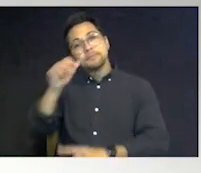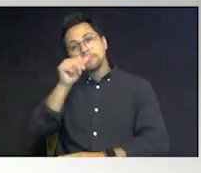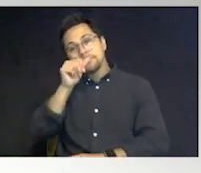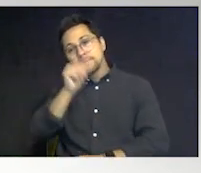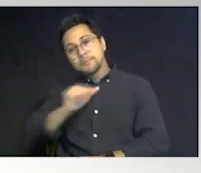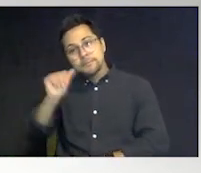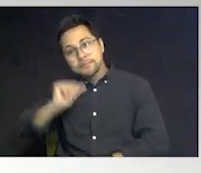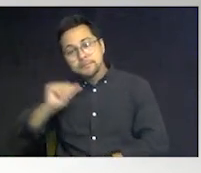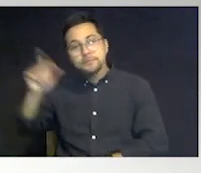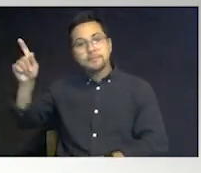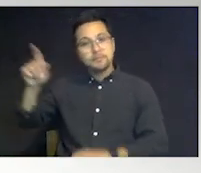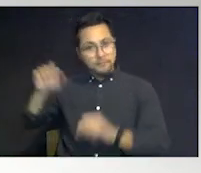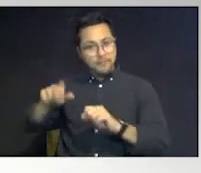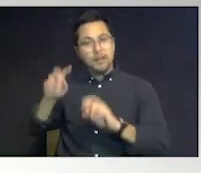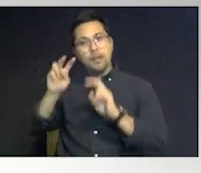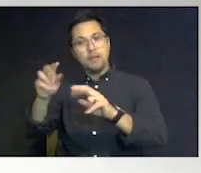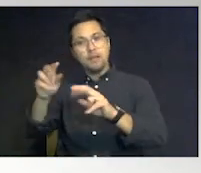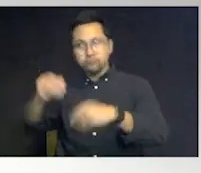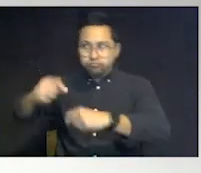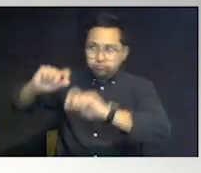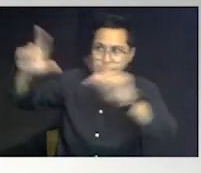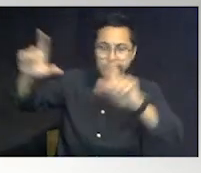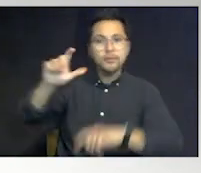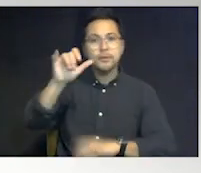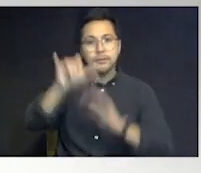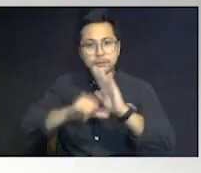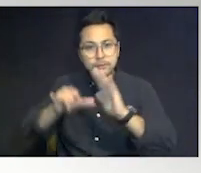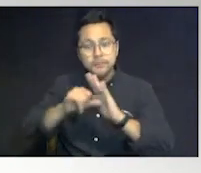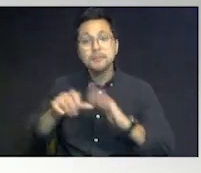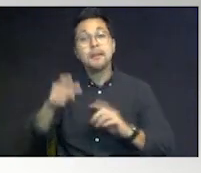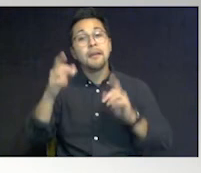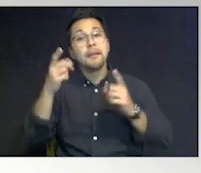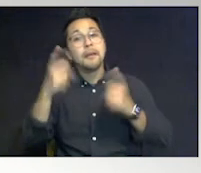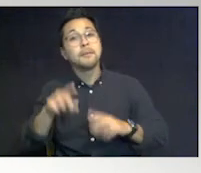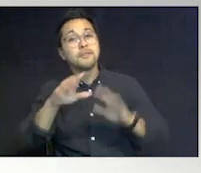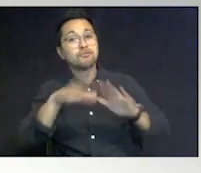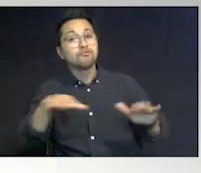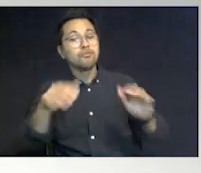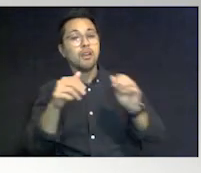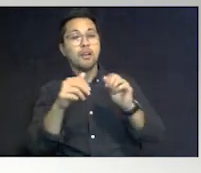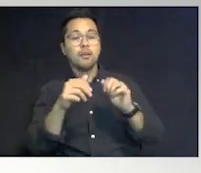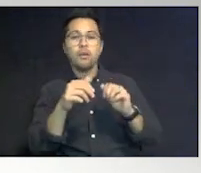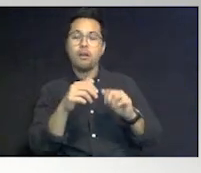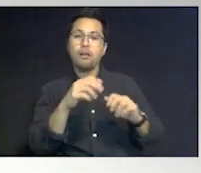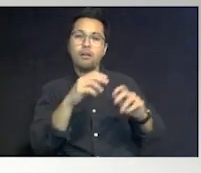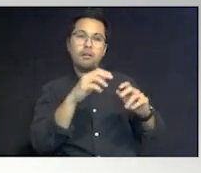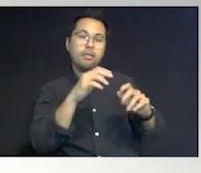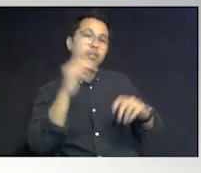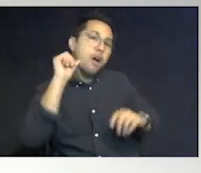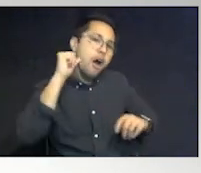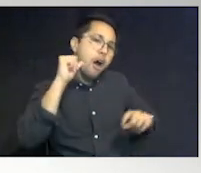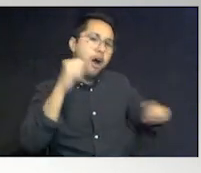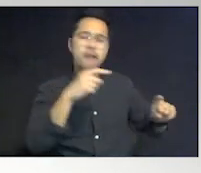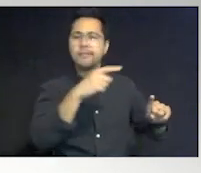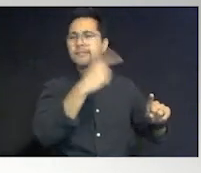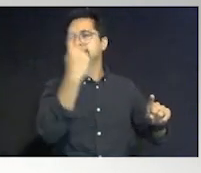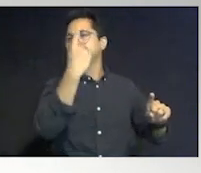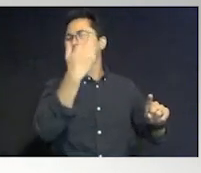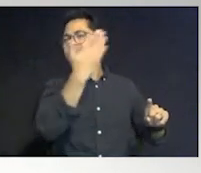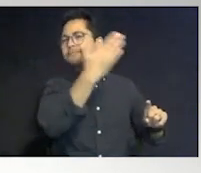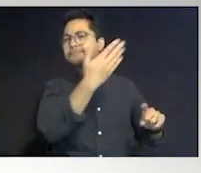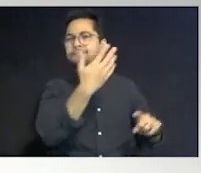guys could go to YouTube and see it yourself. Where a child, where the caretaker, the aunt, is somewhere in